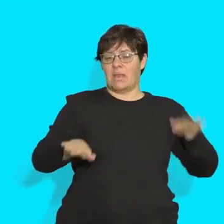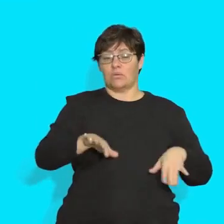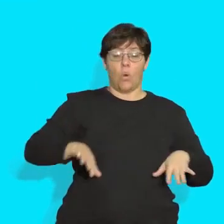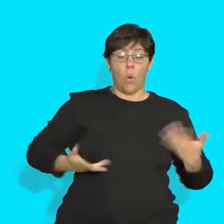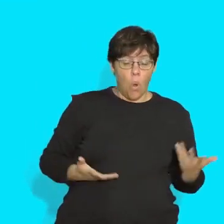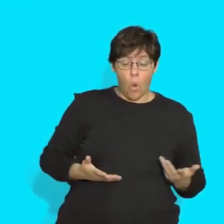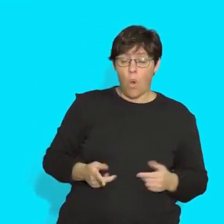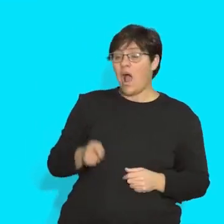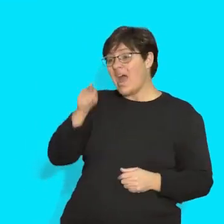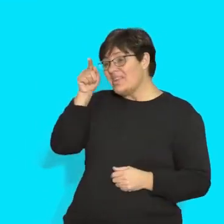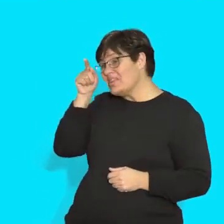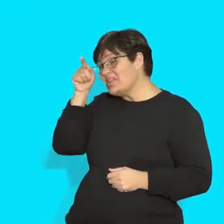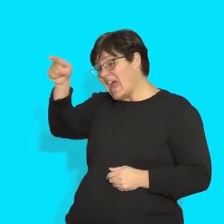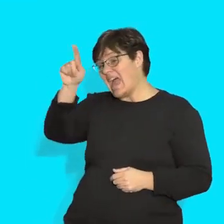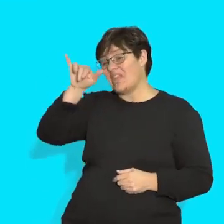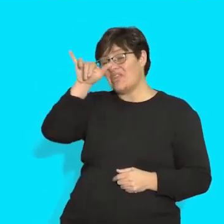that is a penguin.